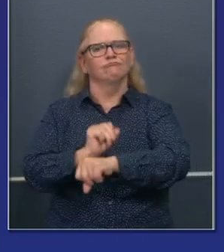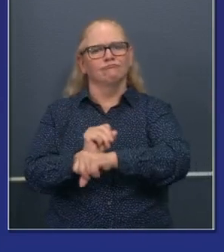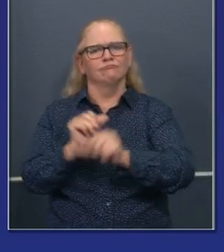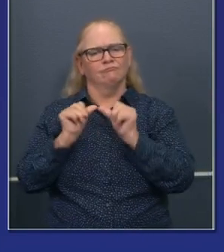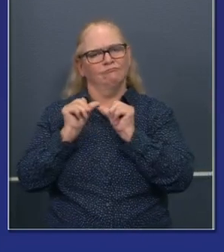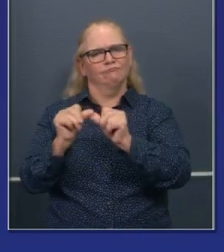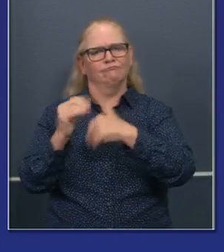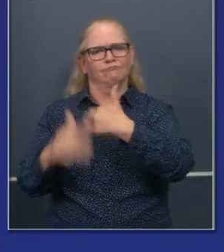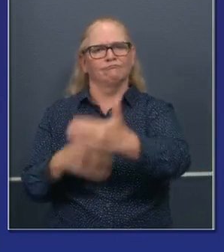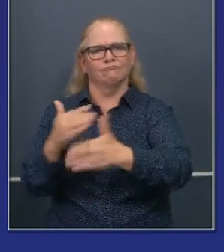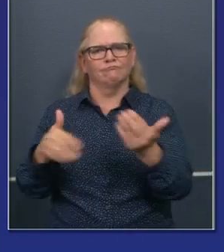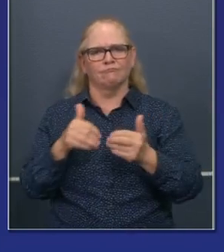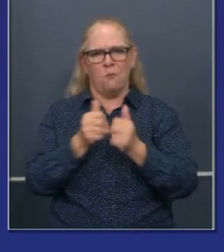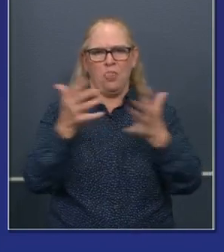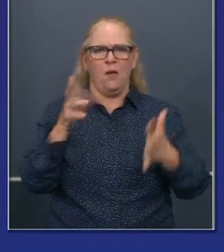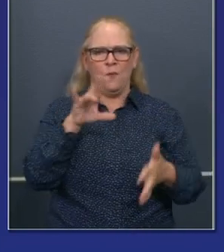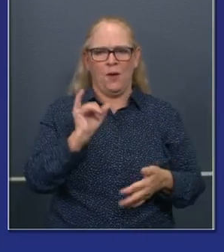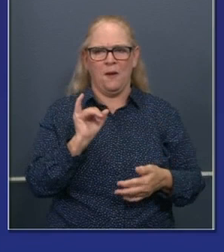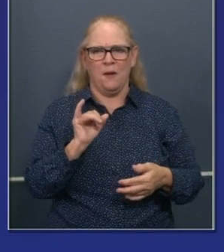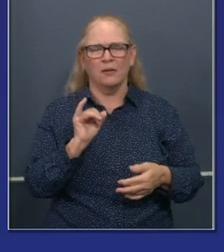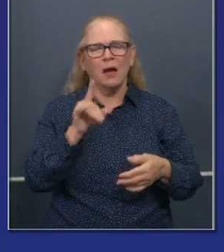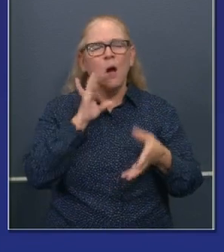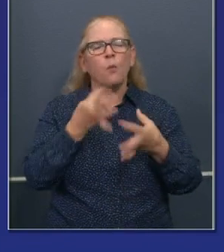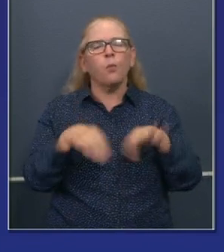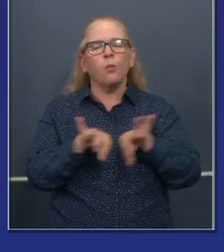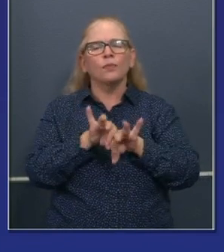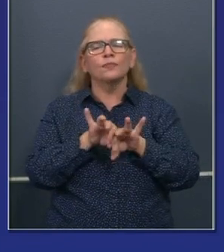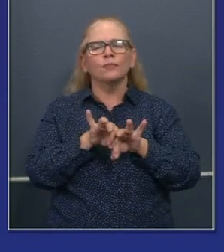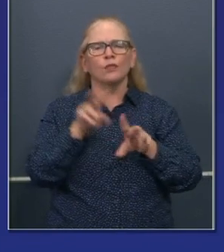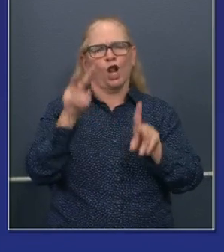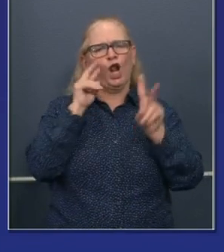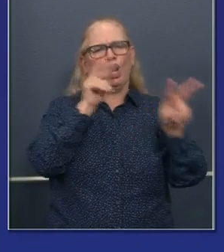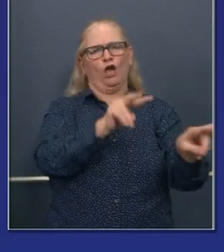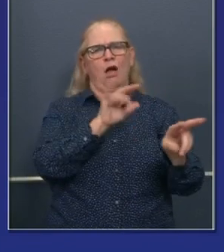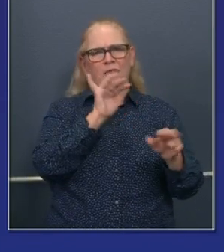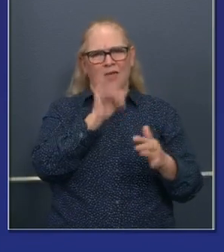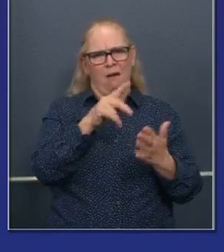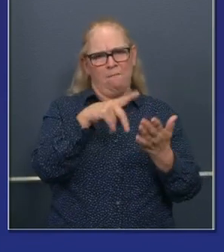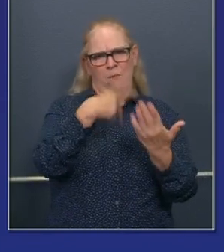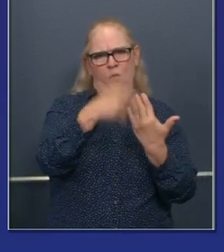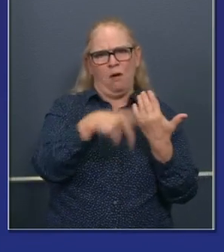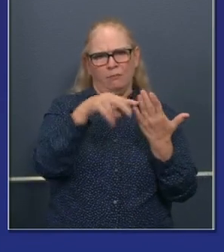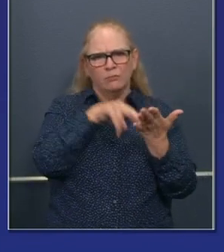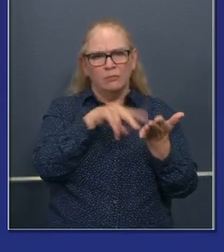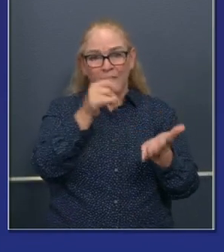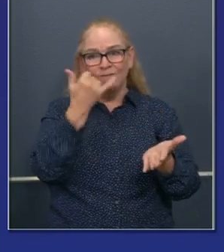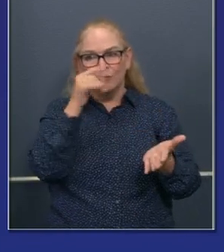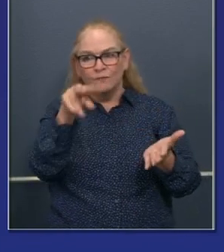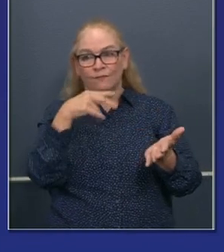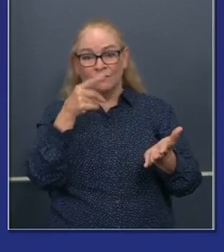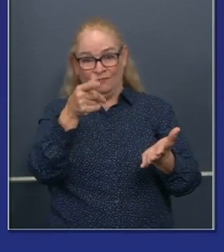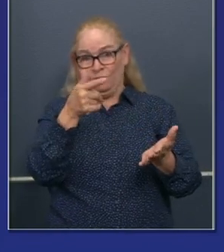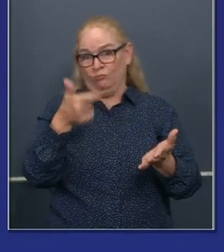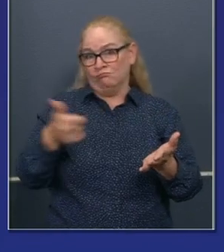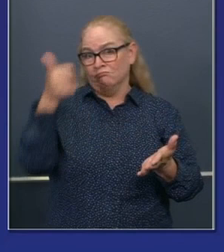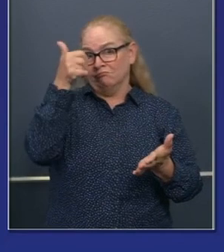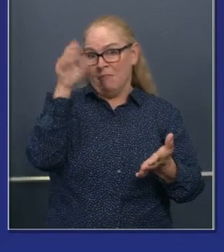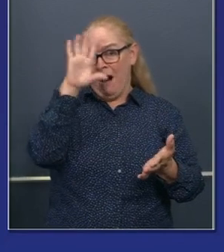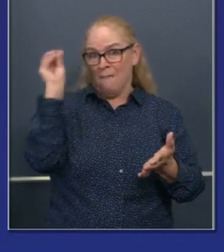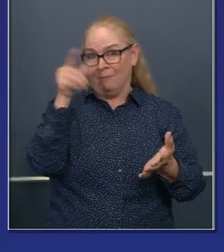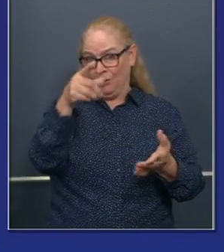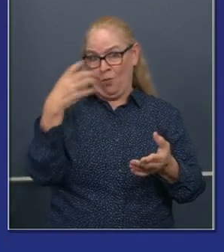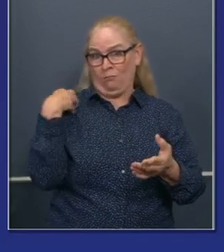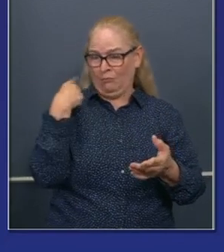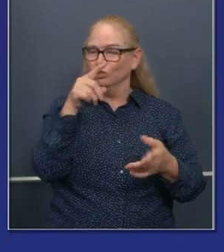scaling. And I believe worth mentioning here today. Accordingly, I want to just mention we have 86 active small business